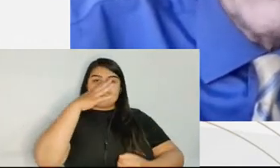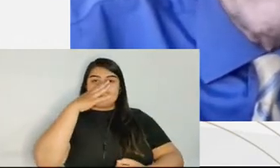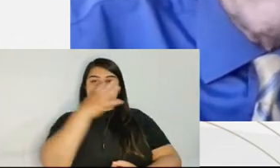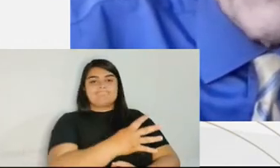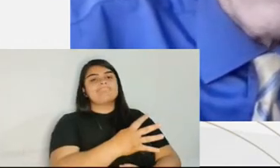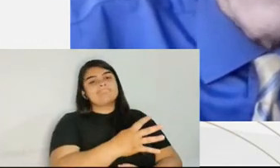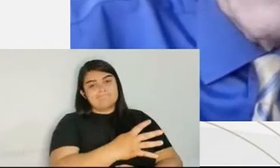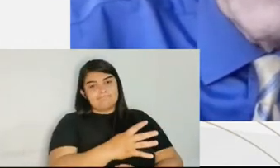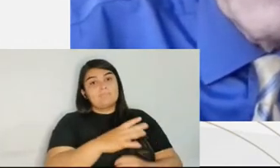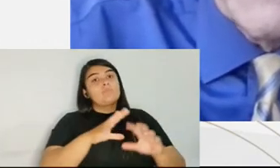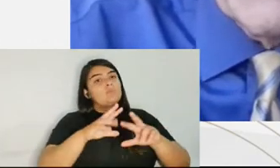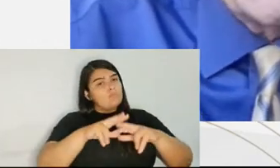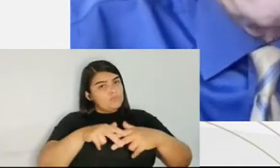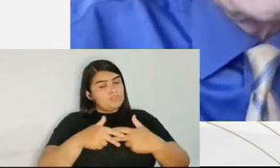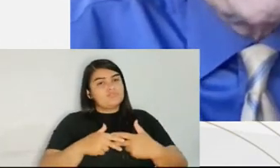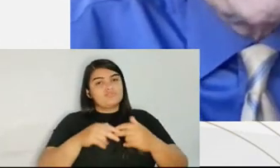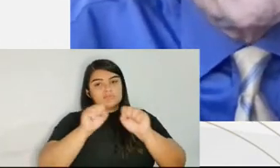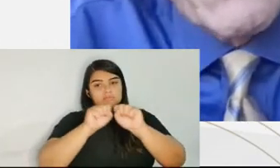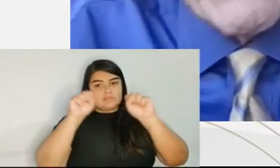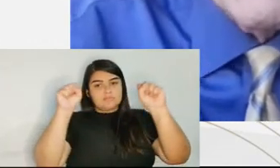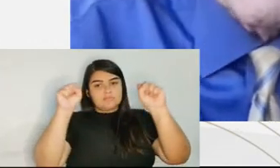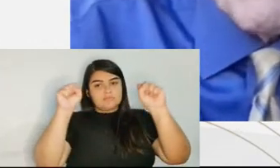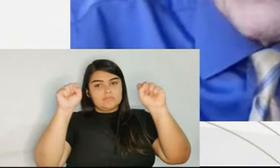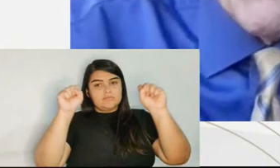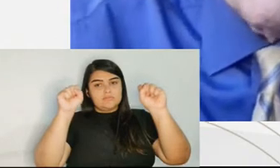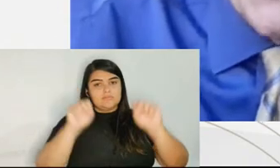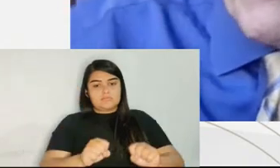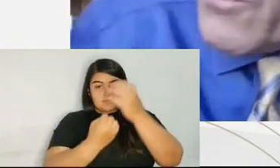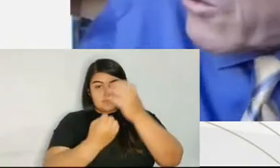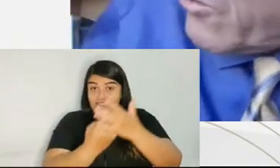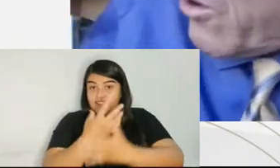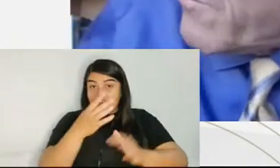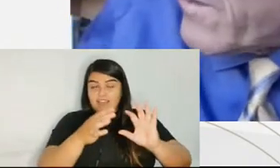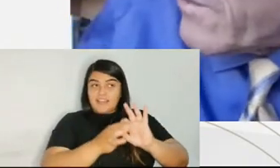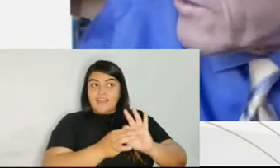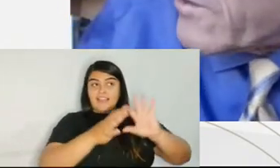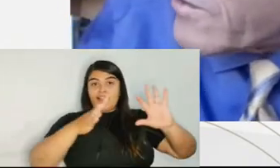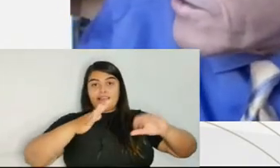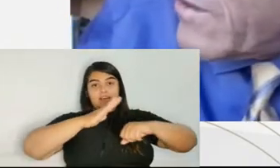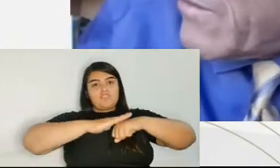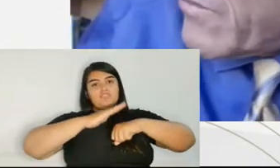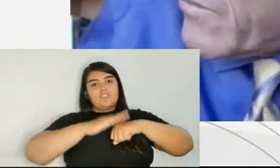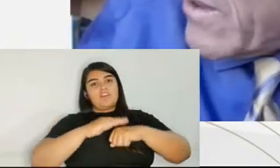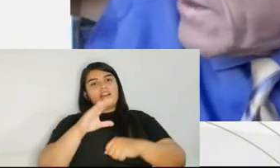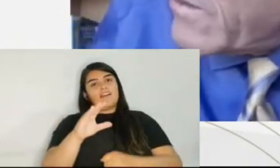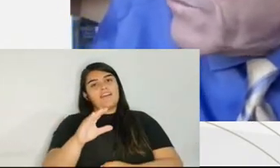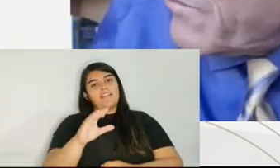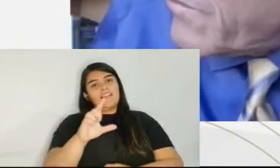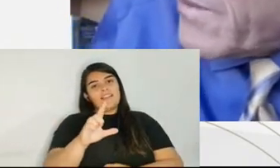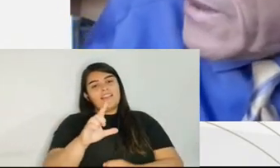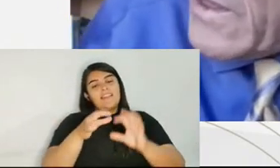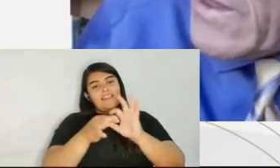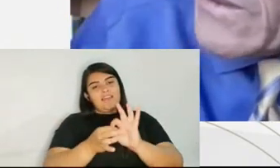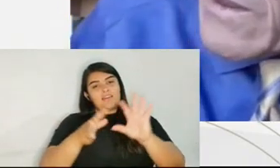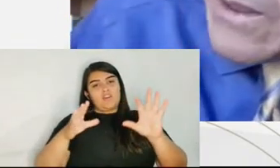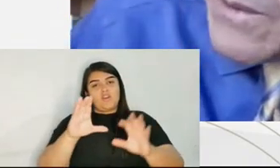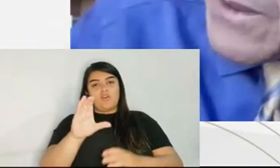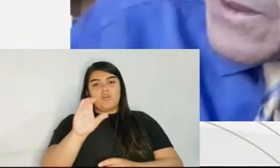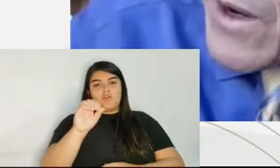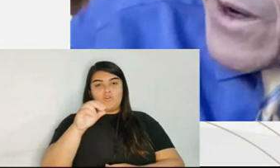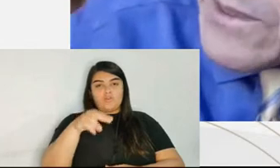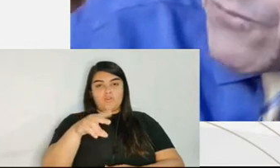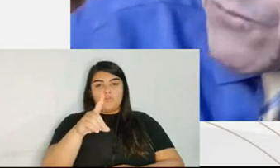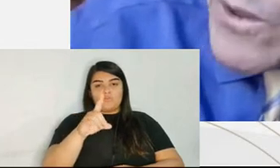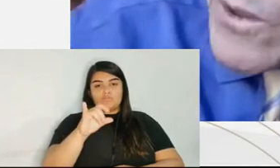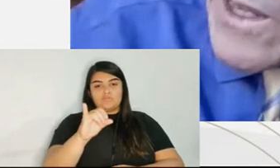of plea bargaining. So here's what was going on in the realm of liquor law violations. And then beginning in the